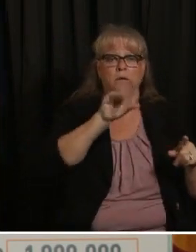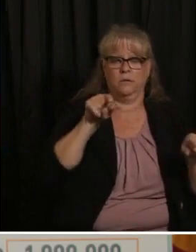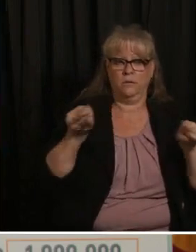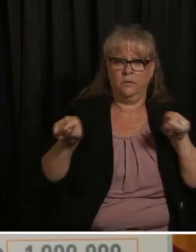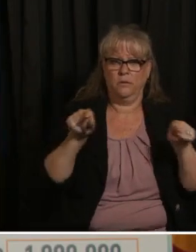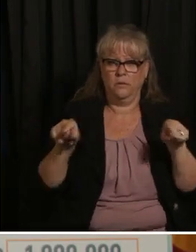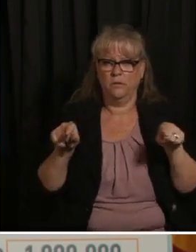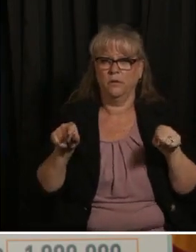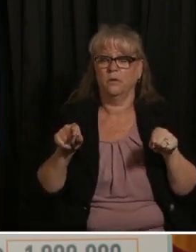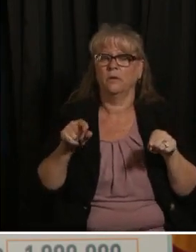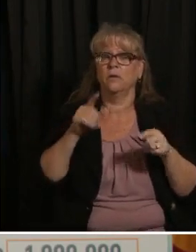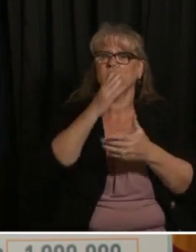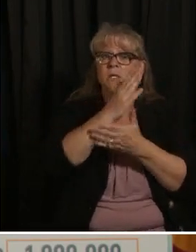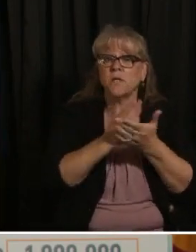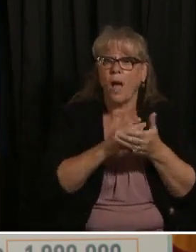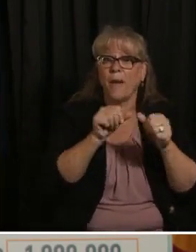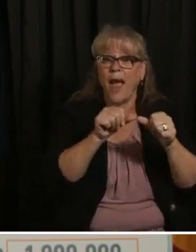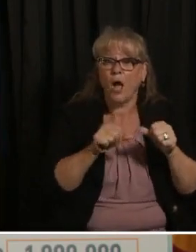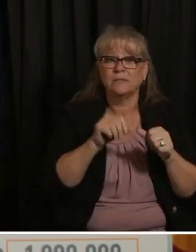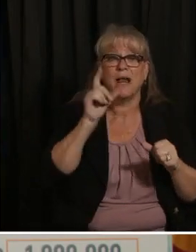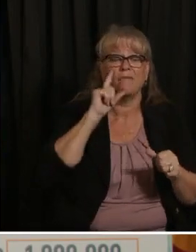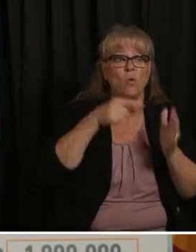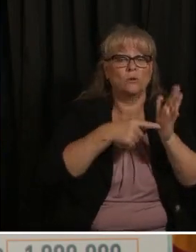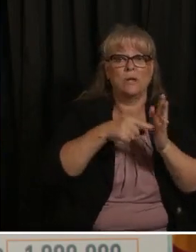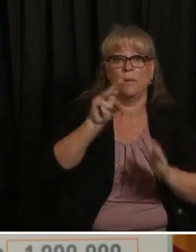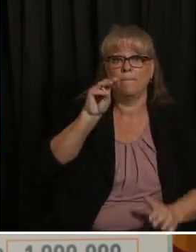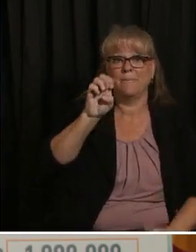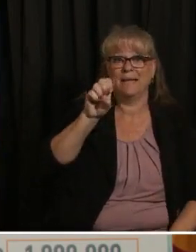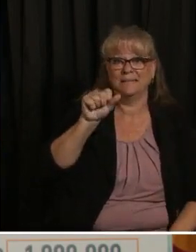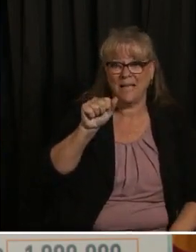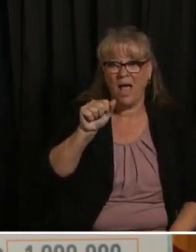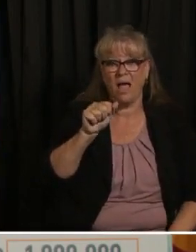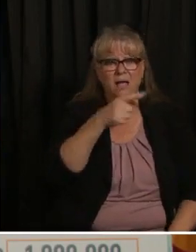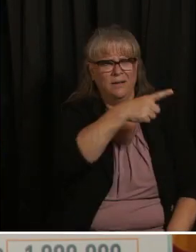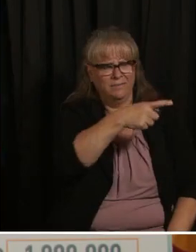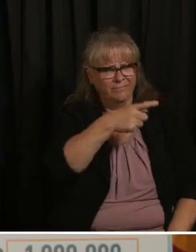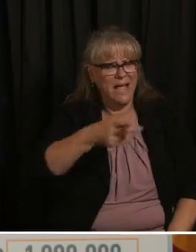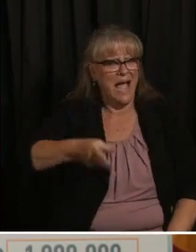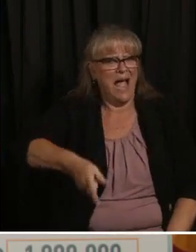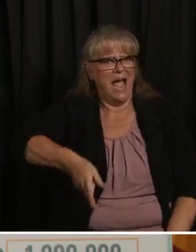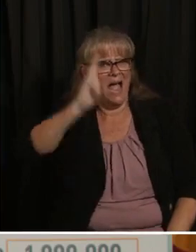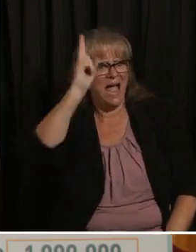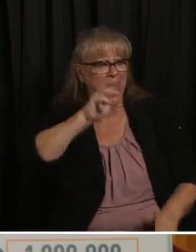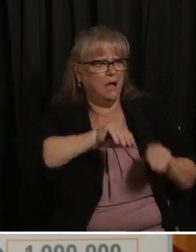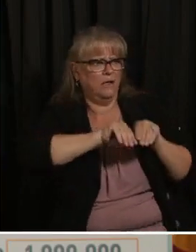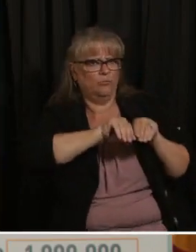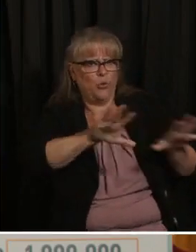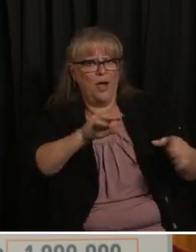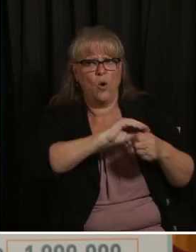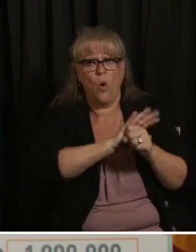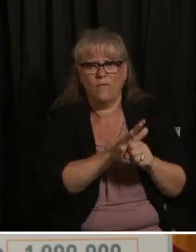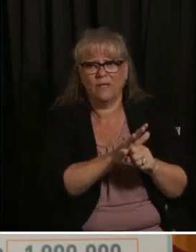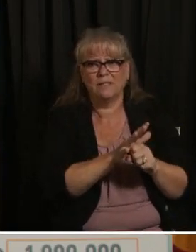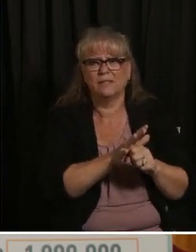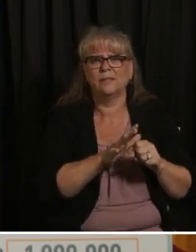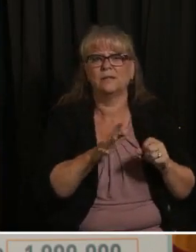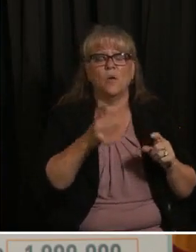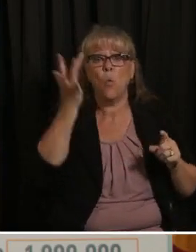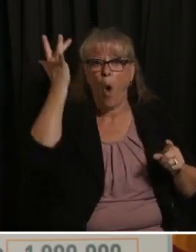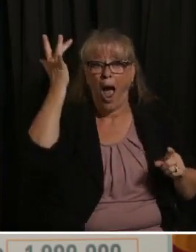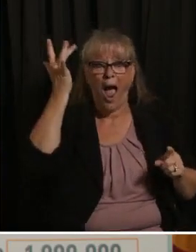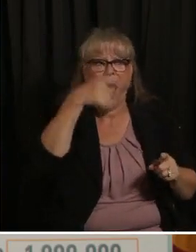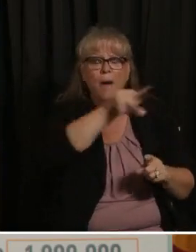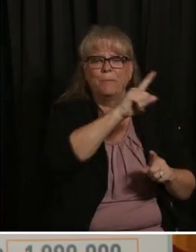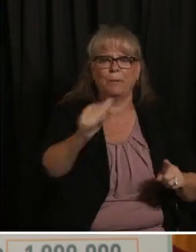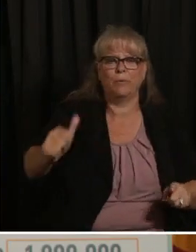rates mesa county for instance has some of the higher coveted rates in our state and we want to call on residents no matter where they